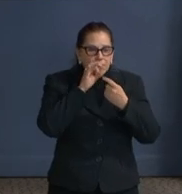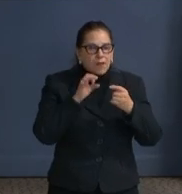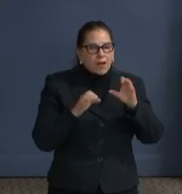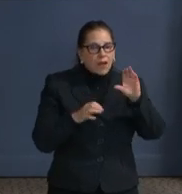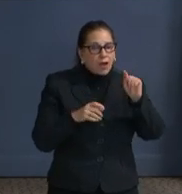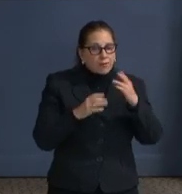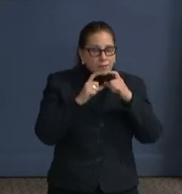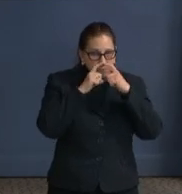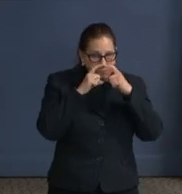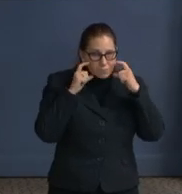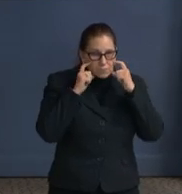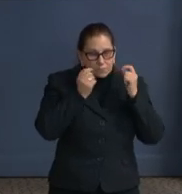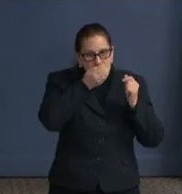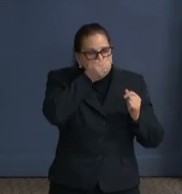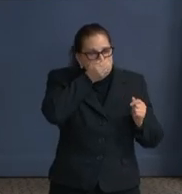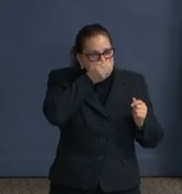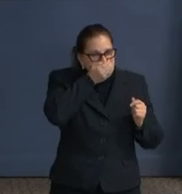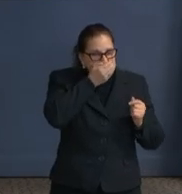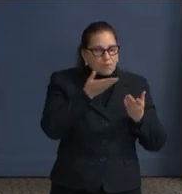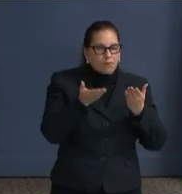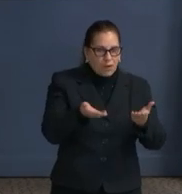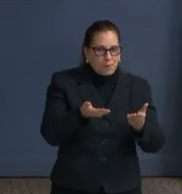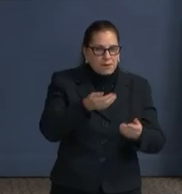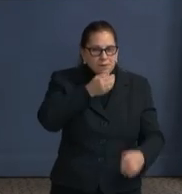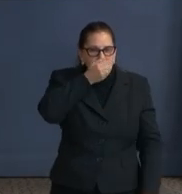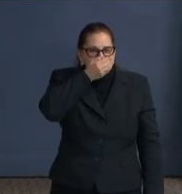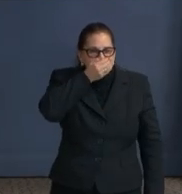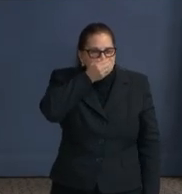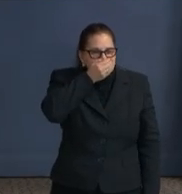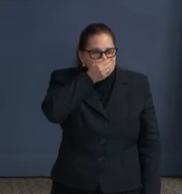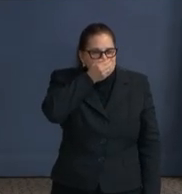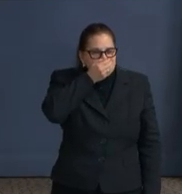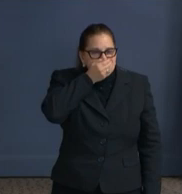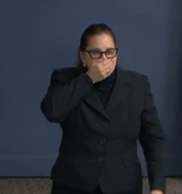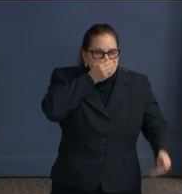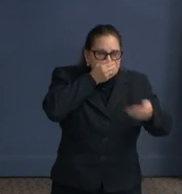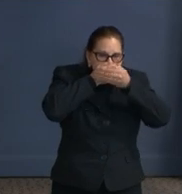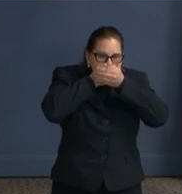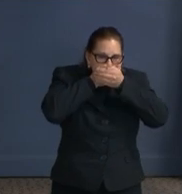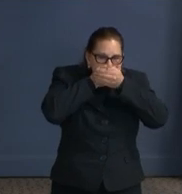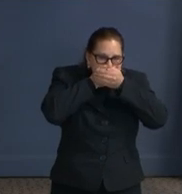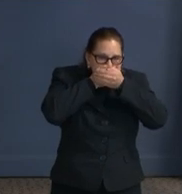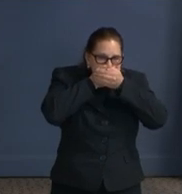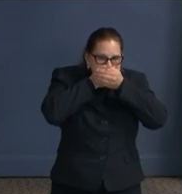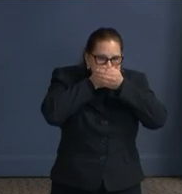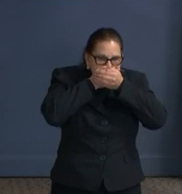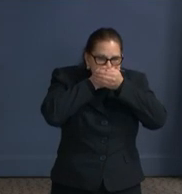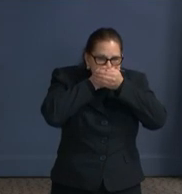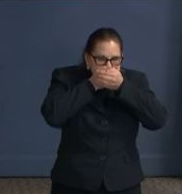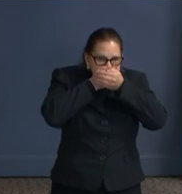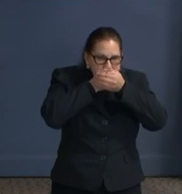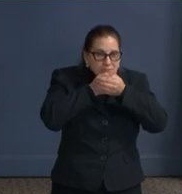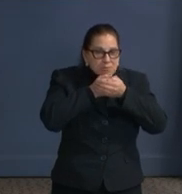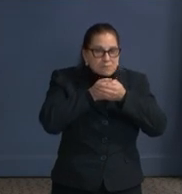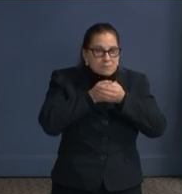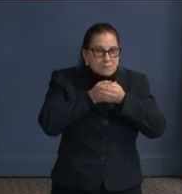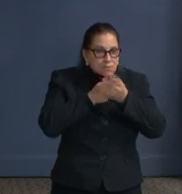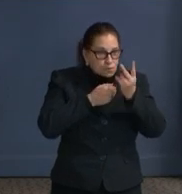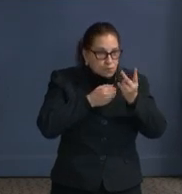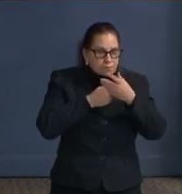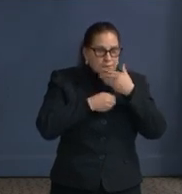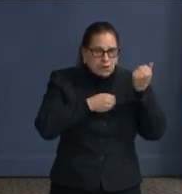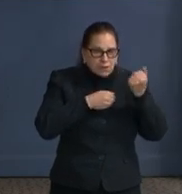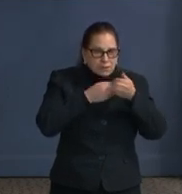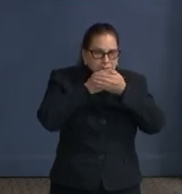covering. We recommend that it does have more than one layer or be a thicker material because that has better and it'd be proper